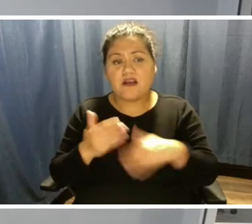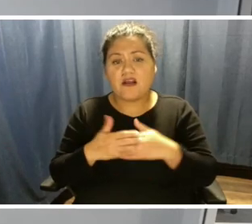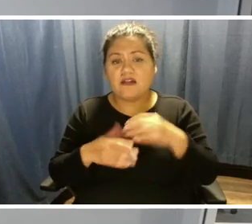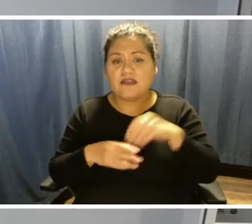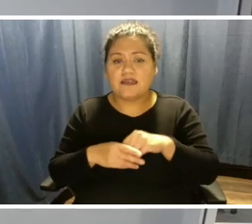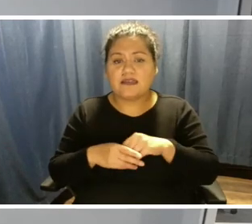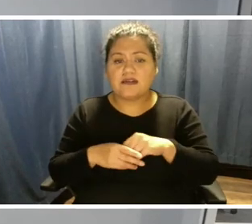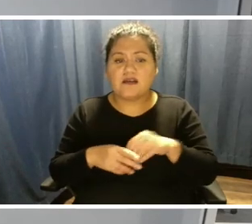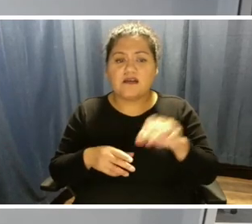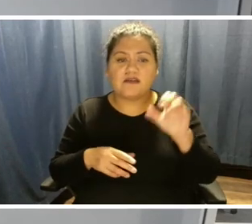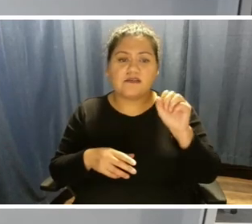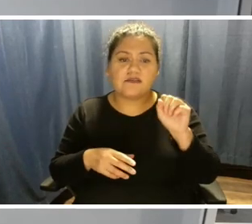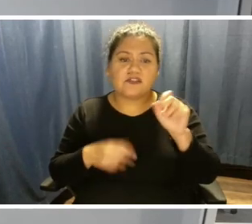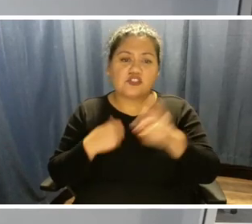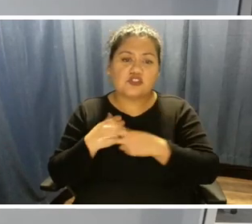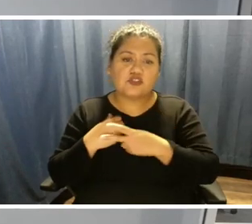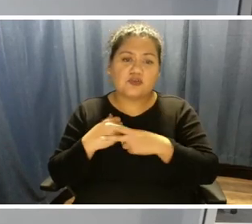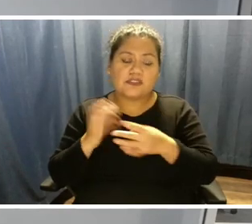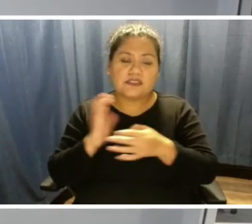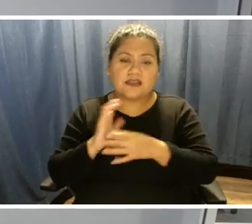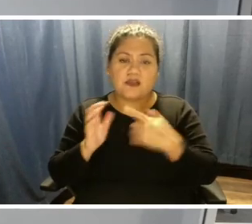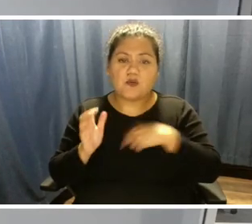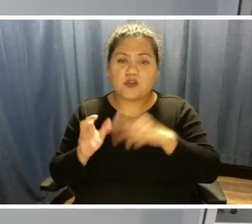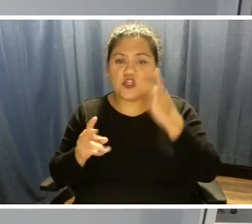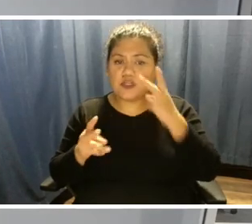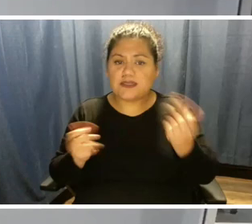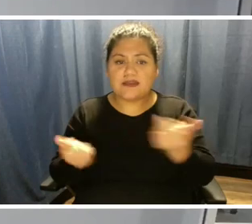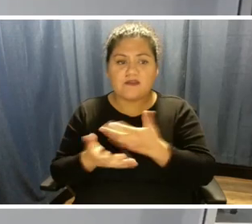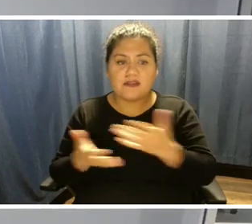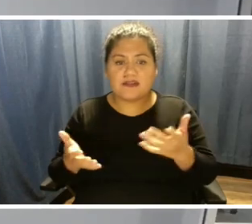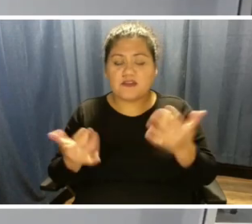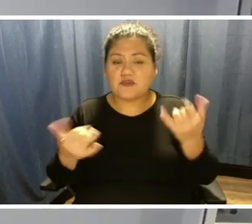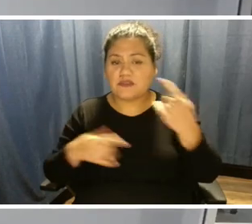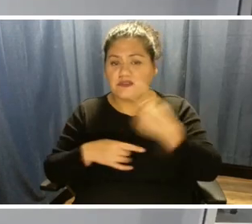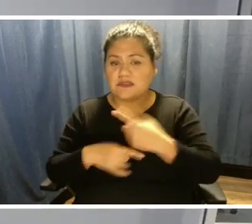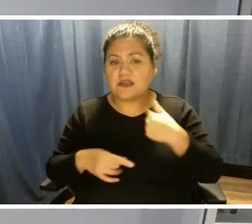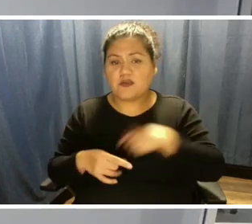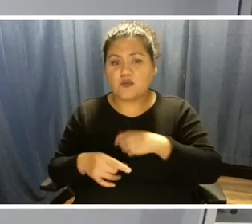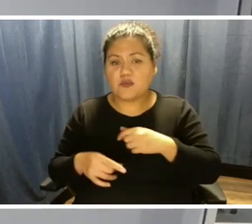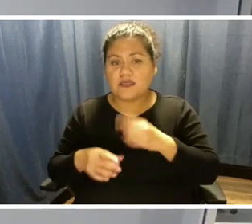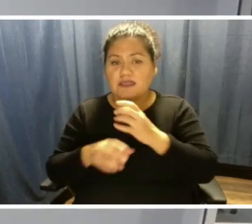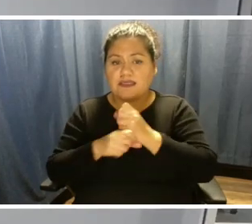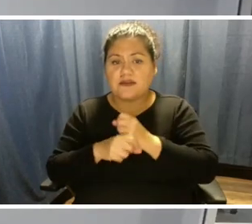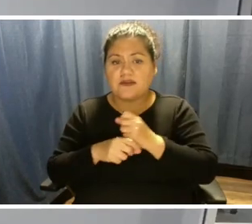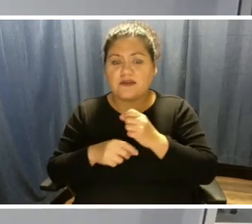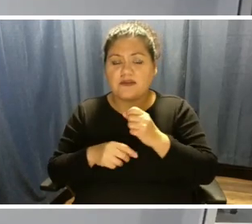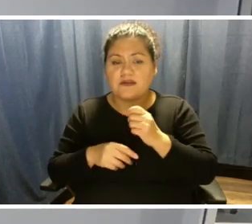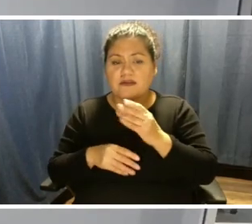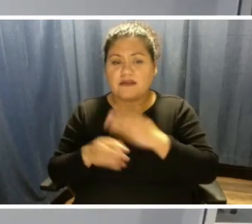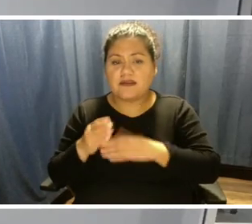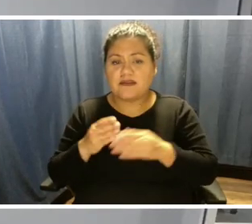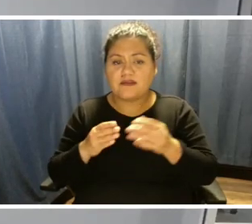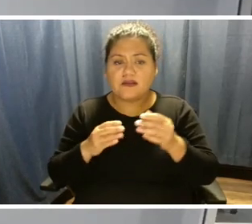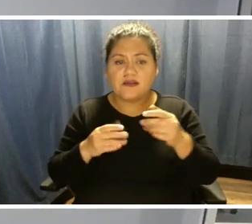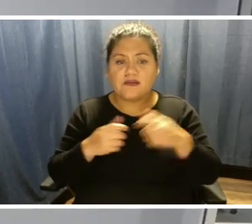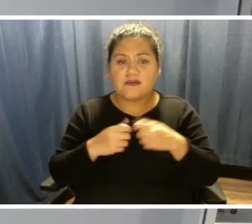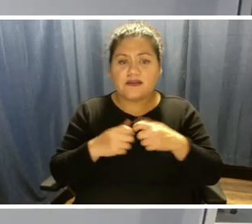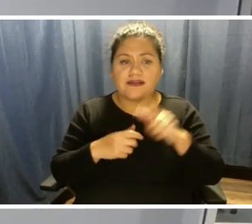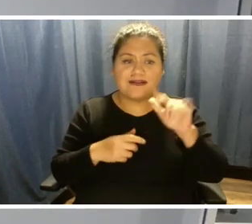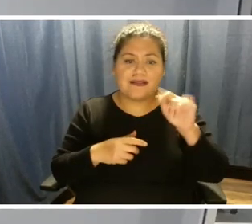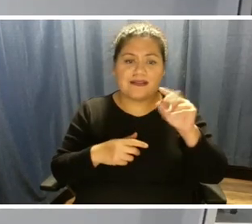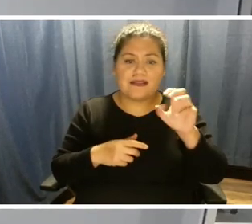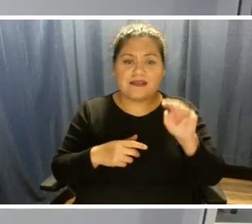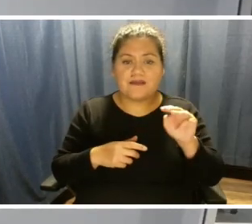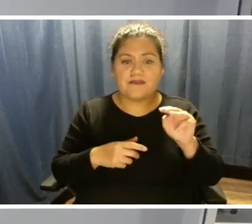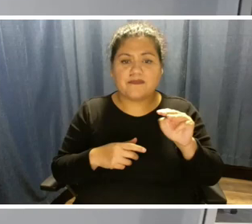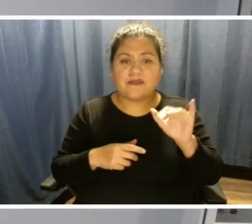technology and we're looking at everything out there. Today, we know we can get our hands on battery storage, lithium ion batteries, and we